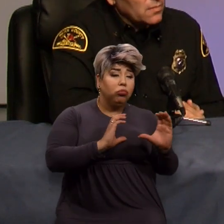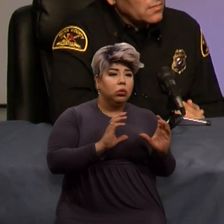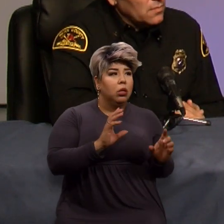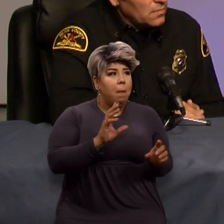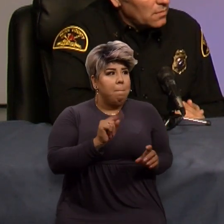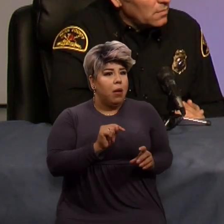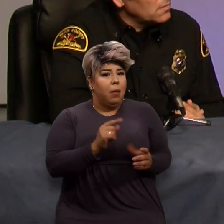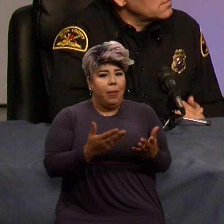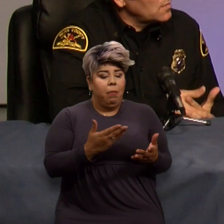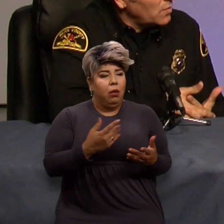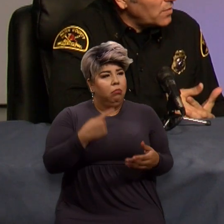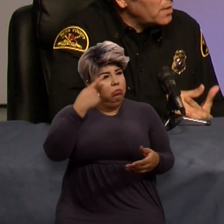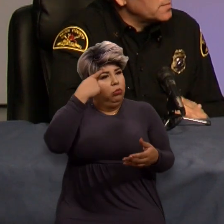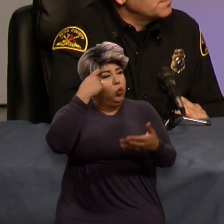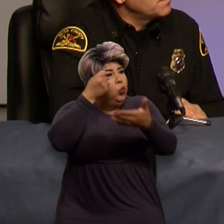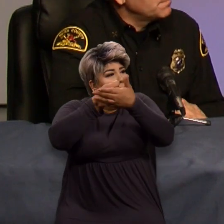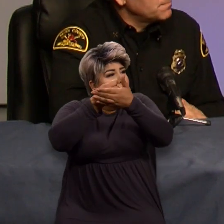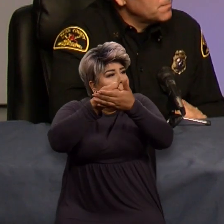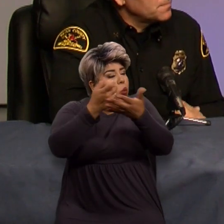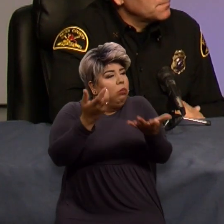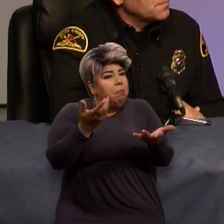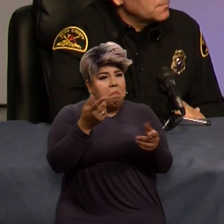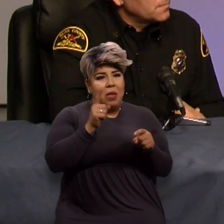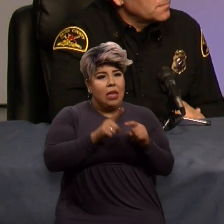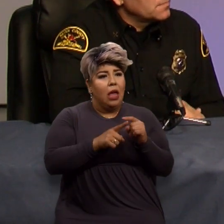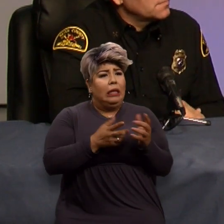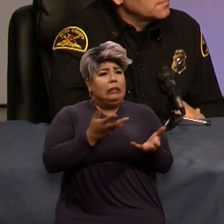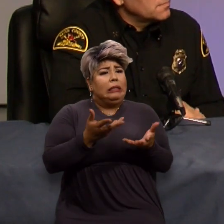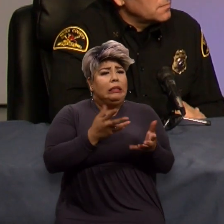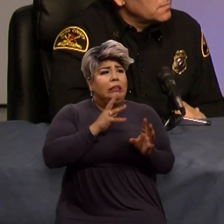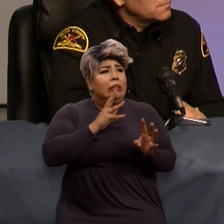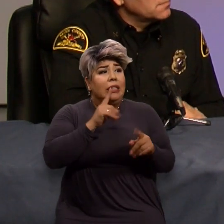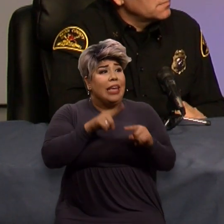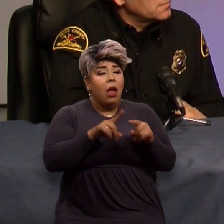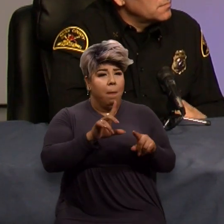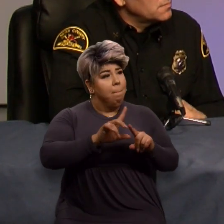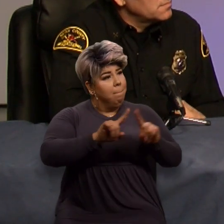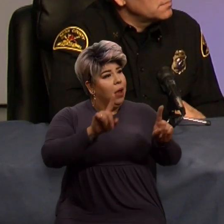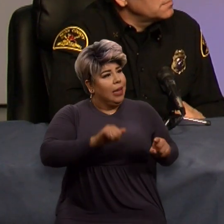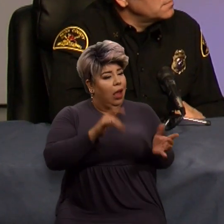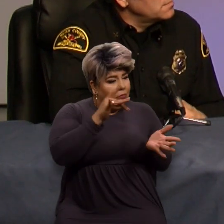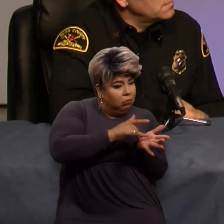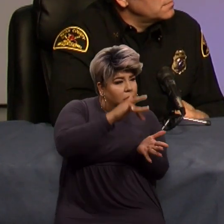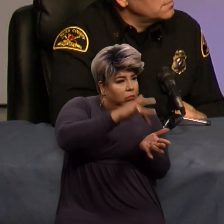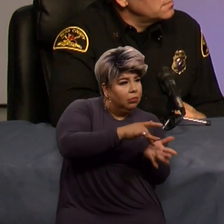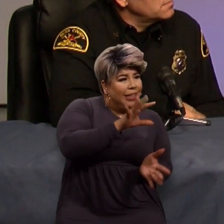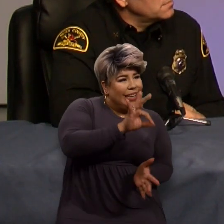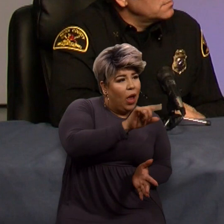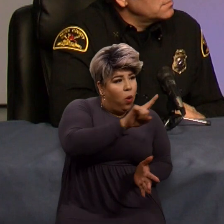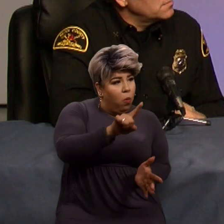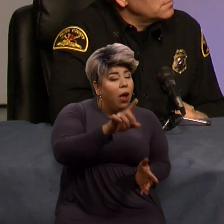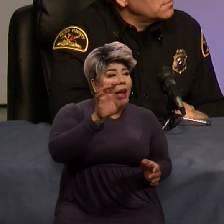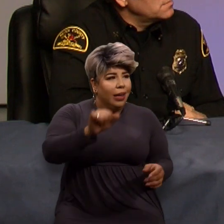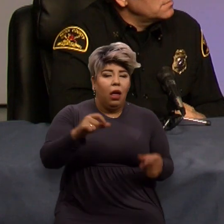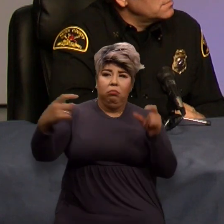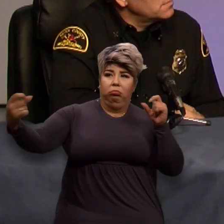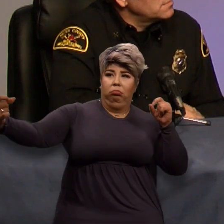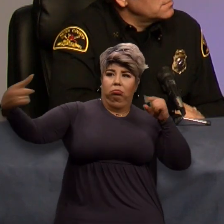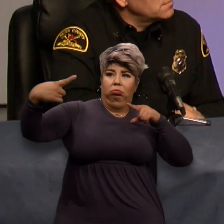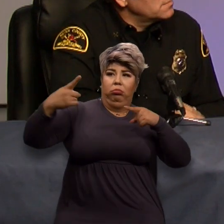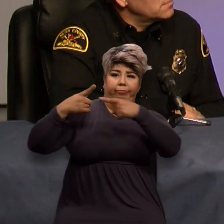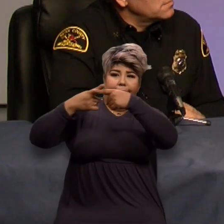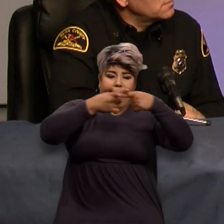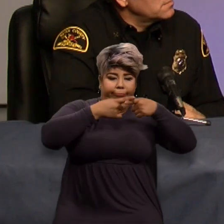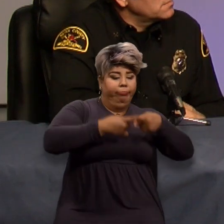but say you have a stroke and you're not able to talk, but you're able to dial 911. We can start people to your location or say you're